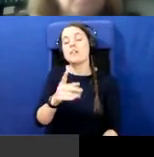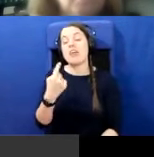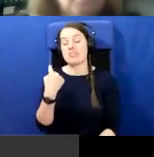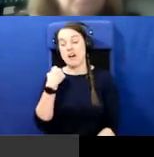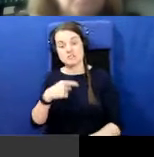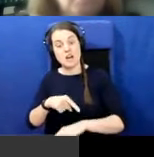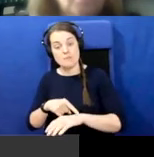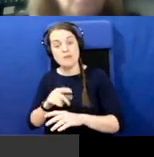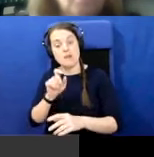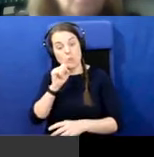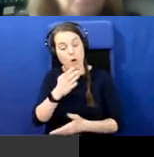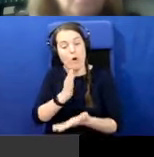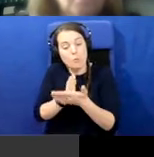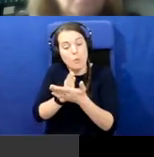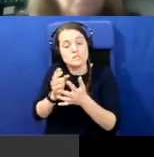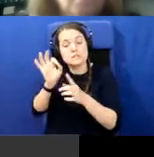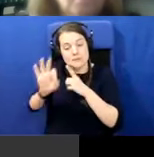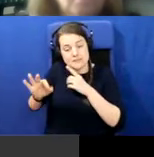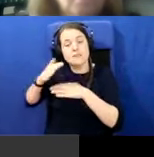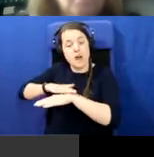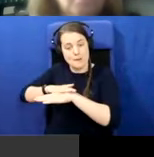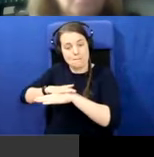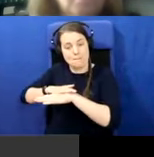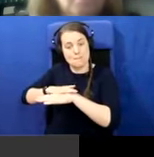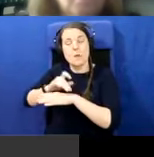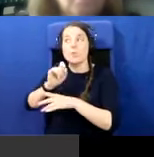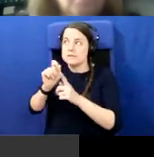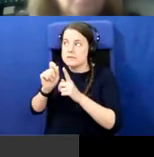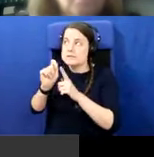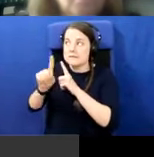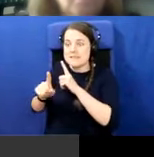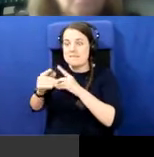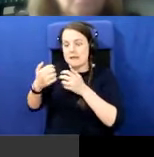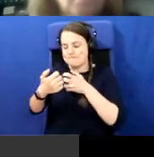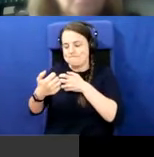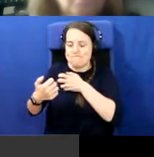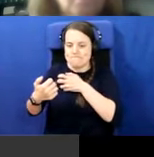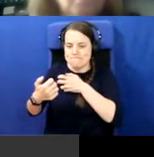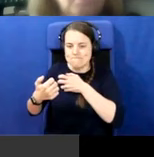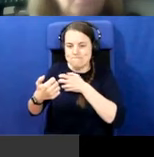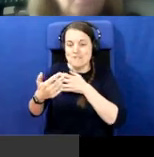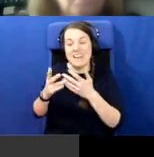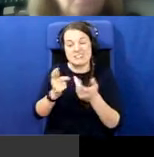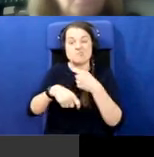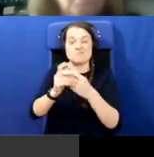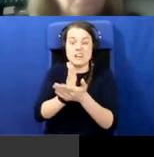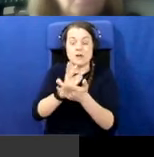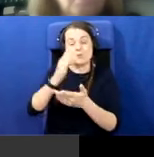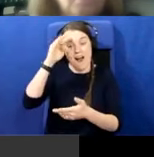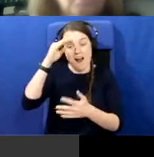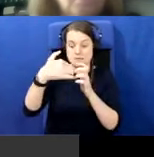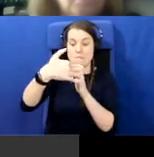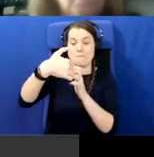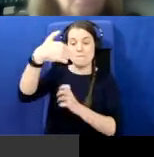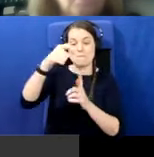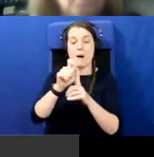it was a particular fissure in, in the island of Ireland. partitioned Ireland. It led to divisions in